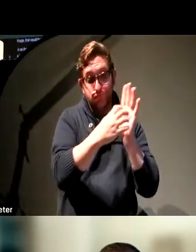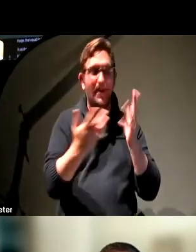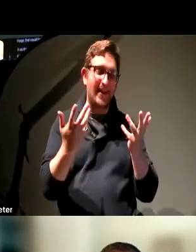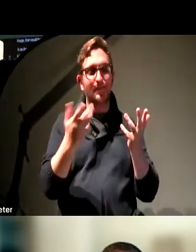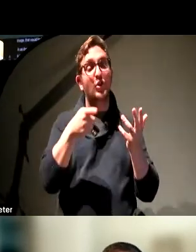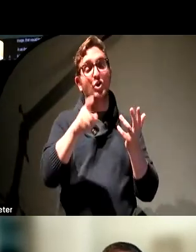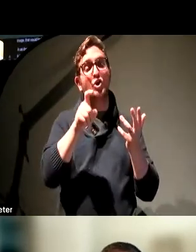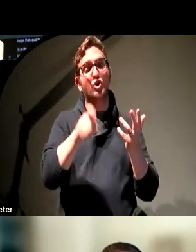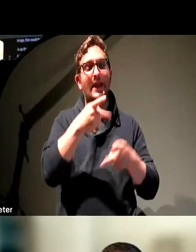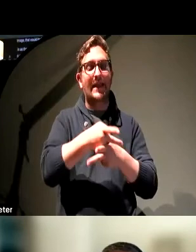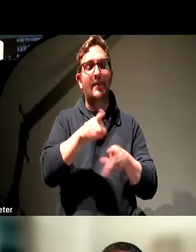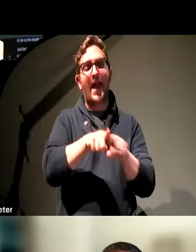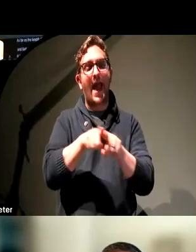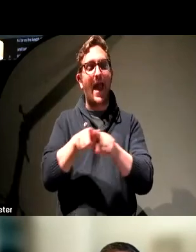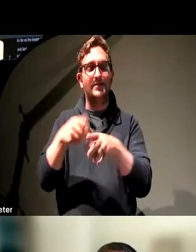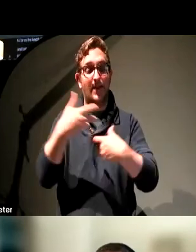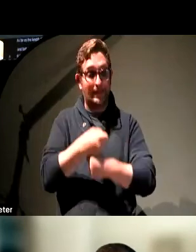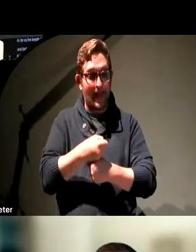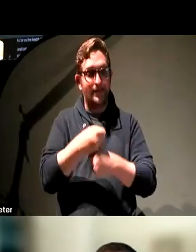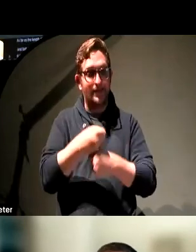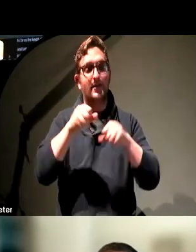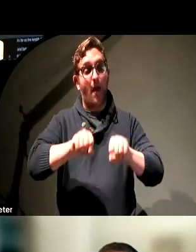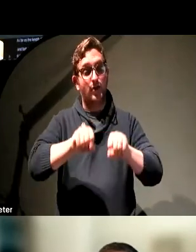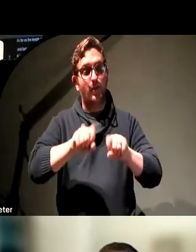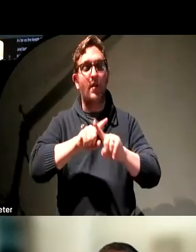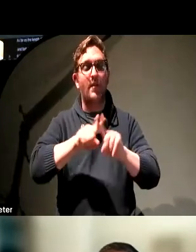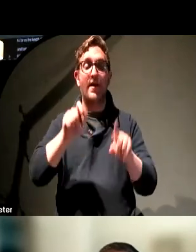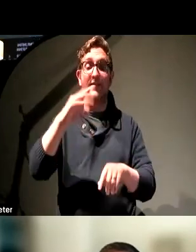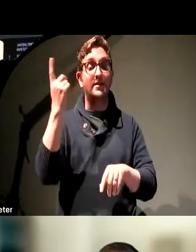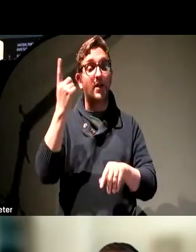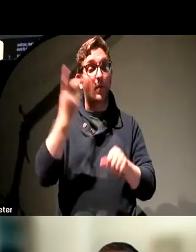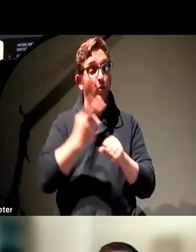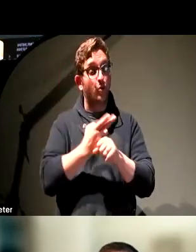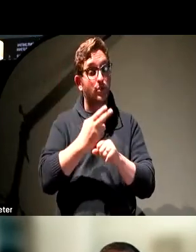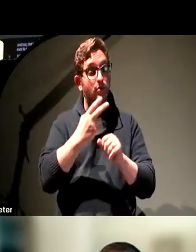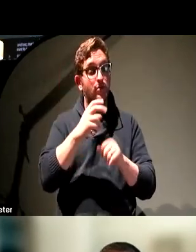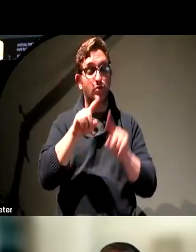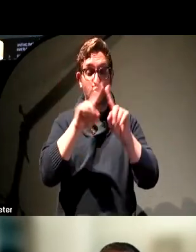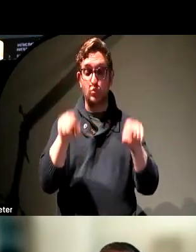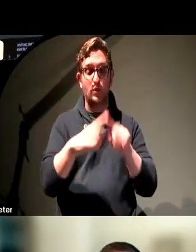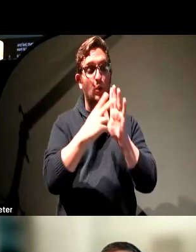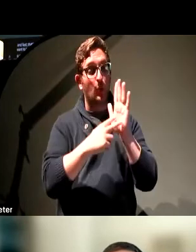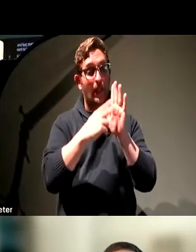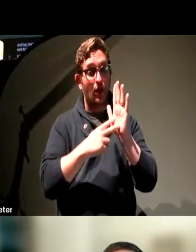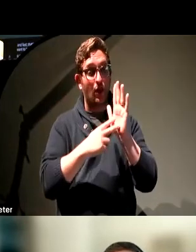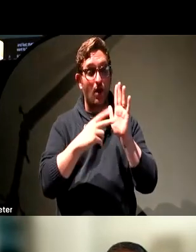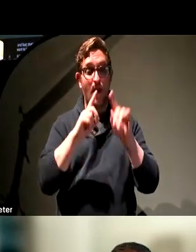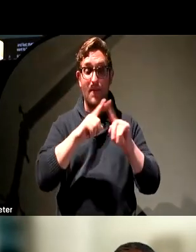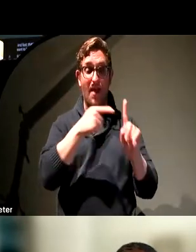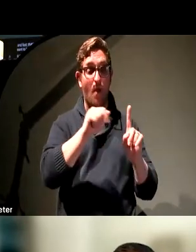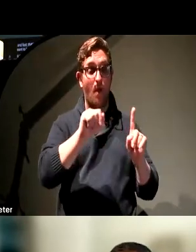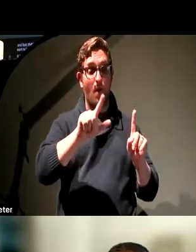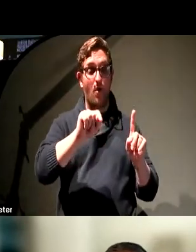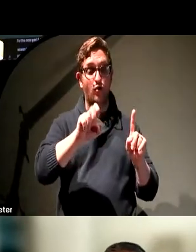concise as possible. For the most part, if someone's using a screen reader and they get to a really long piece of alternative text, they're liable